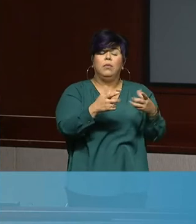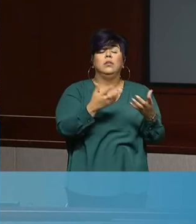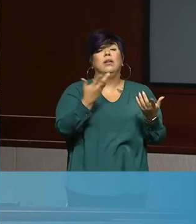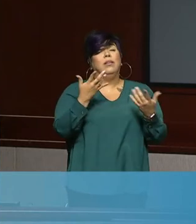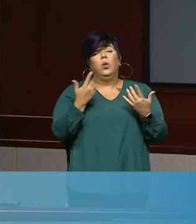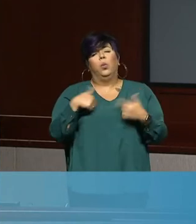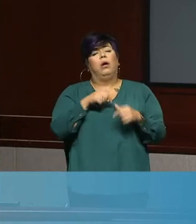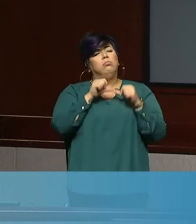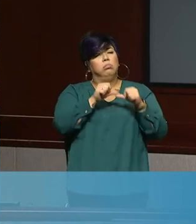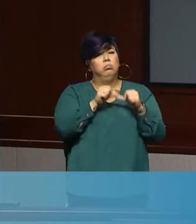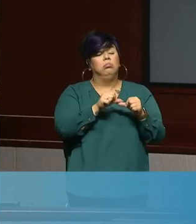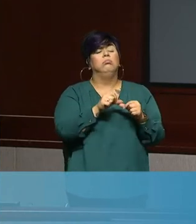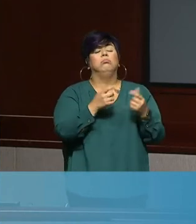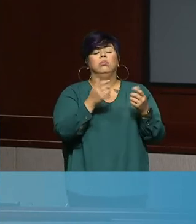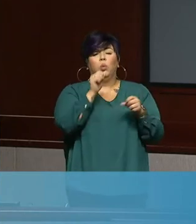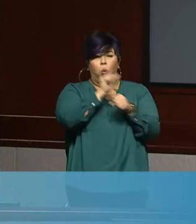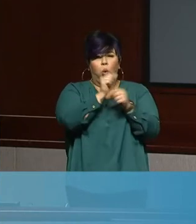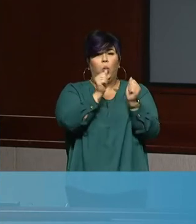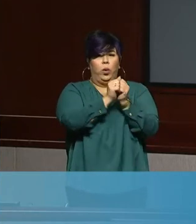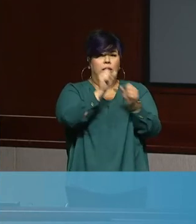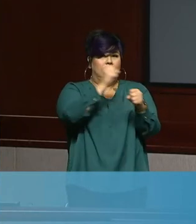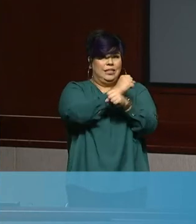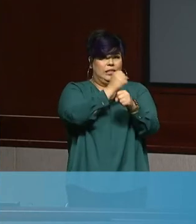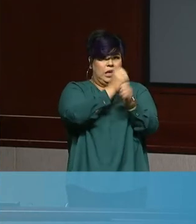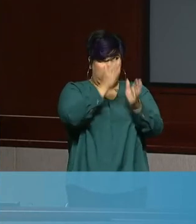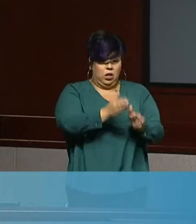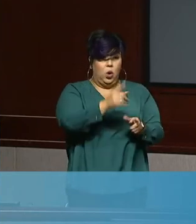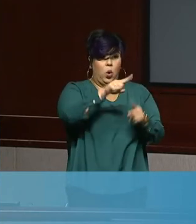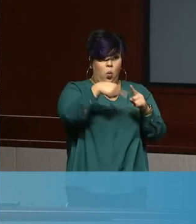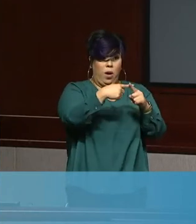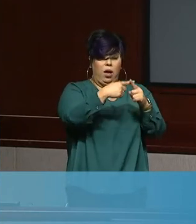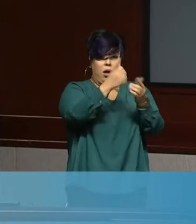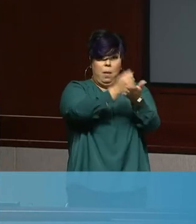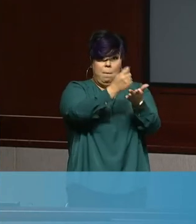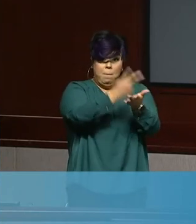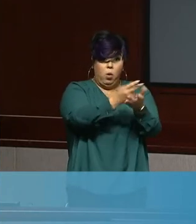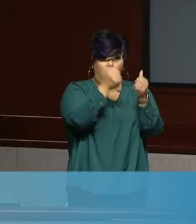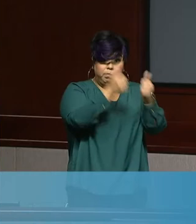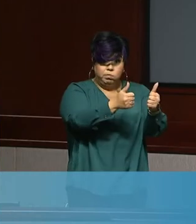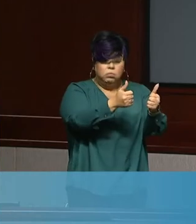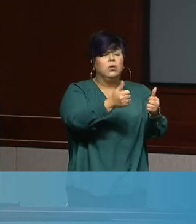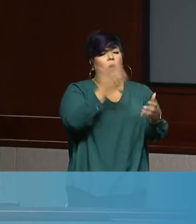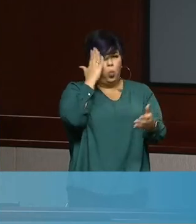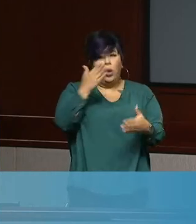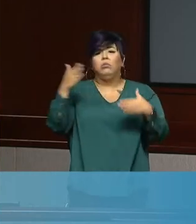that conclusion is made, we will be getting out as much information as we can to the public.